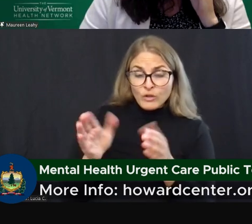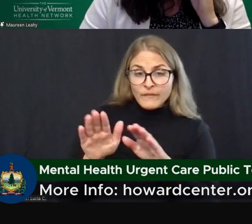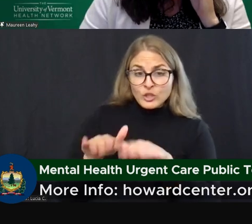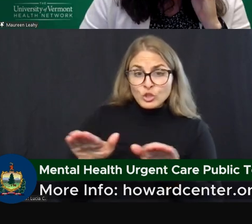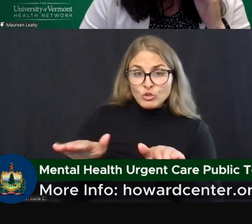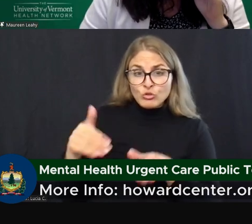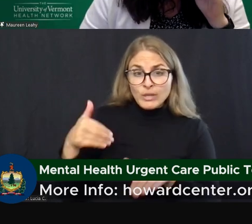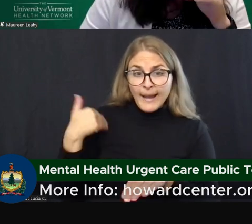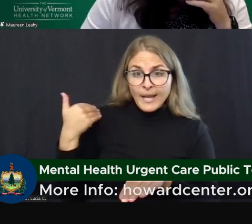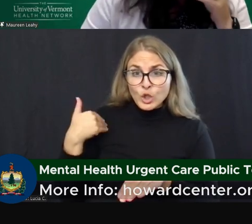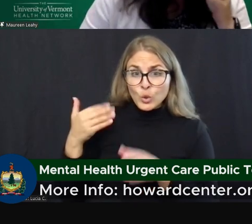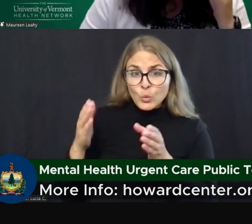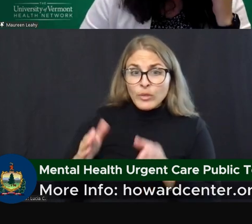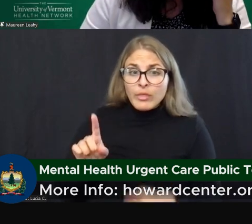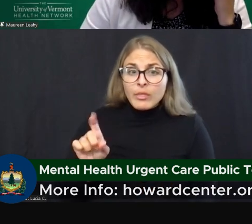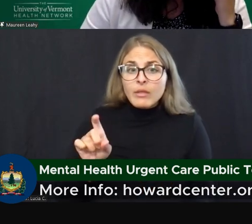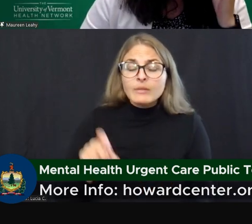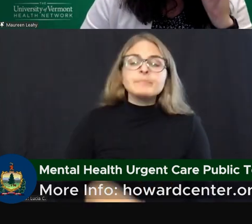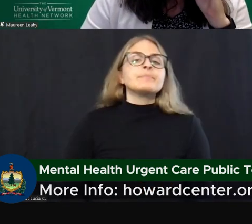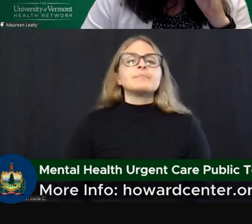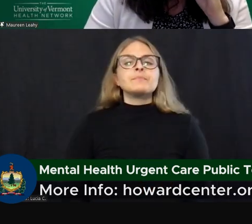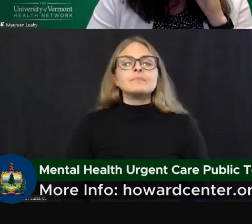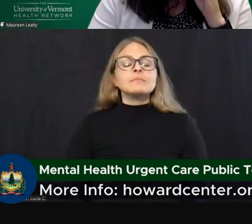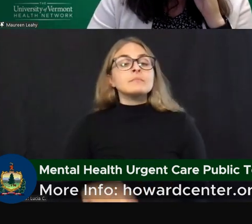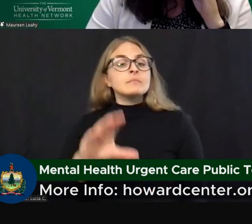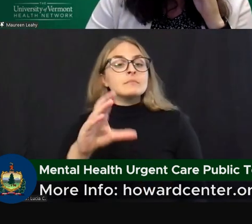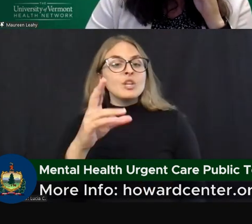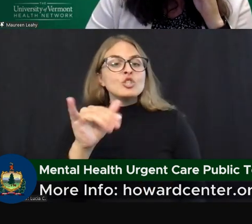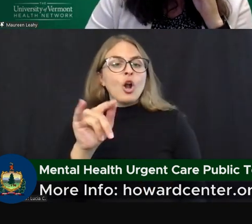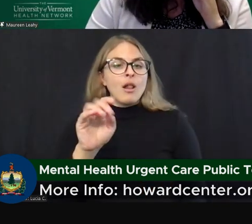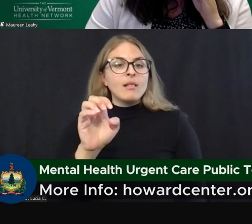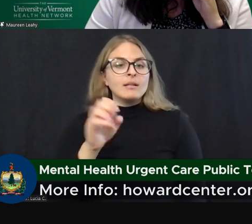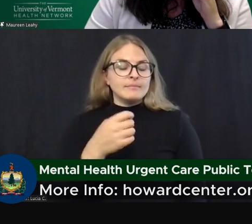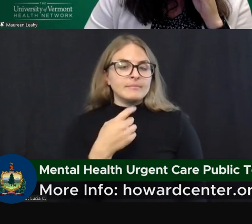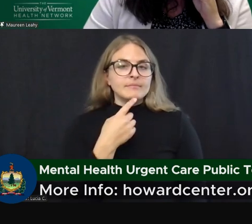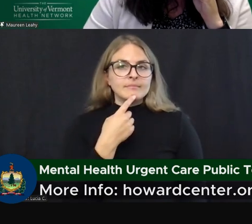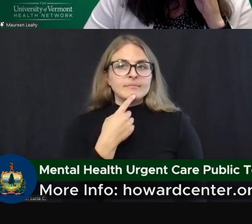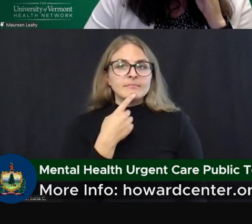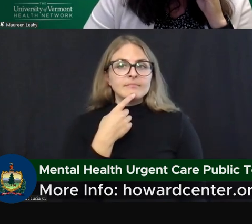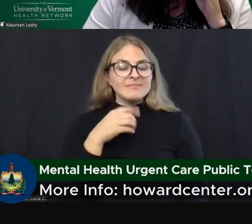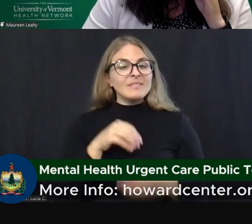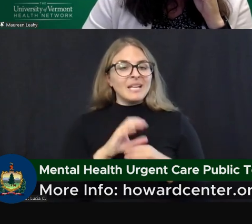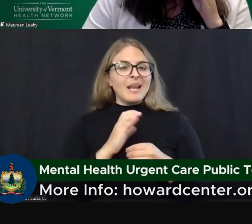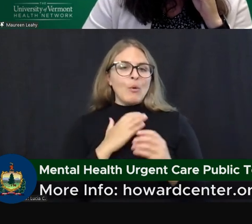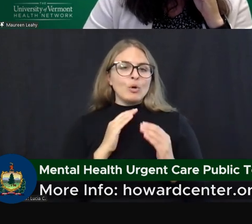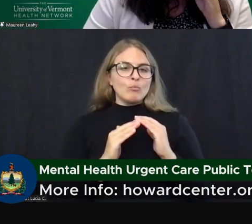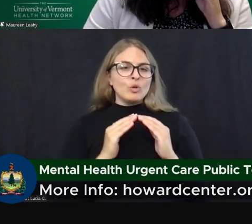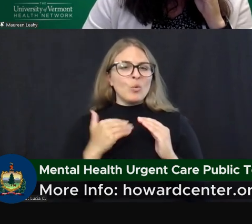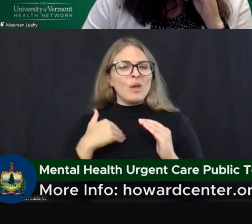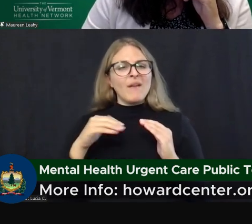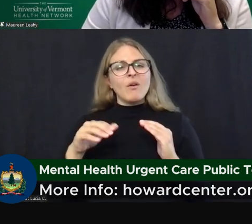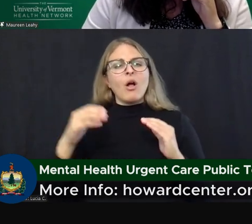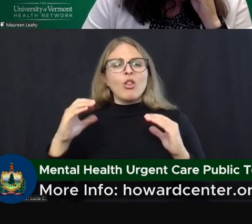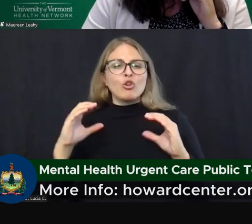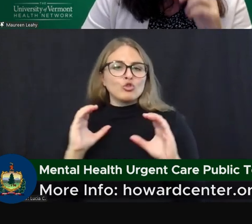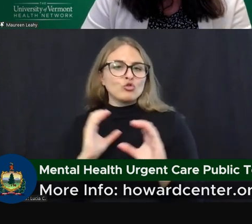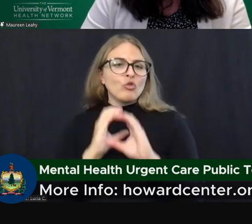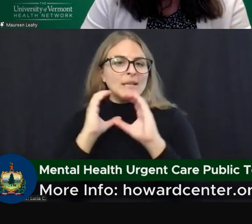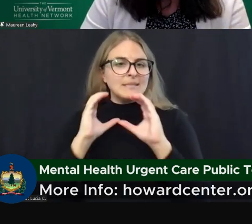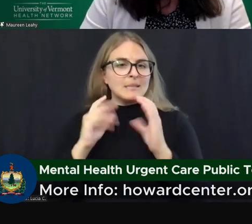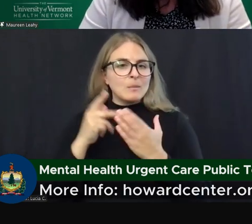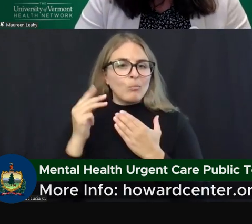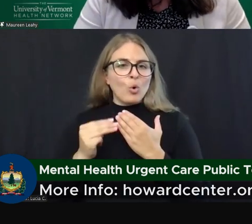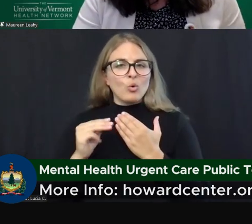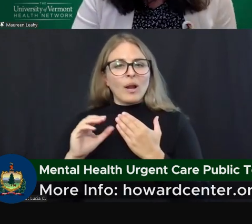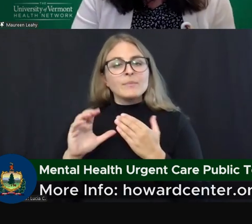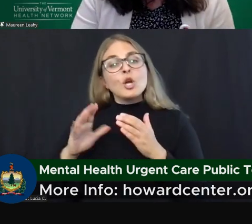Charlotte? I'm happy to take that one. Okay. In our community, we have other crisis programs and other youth